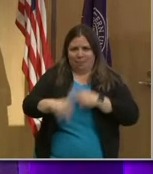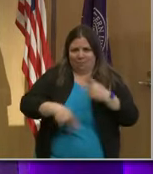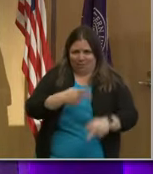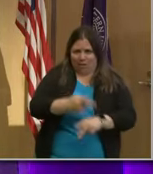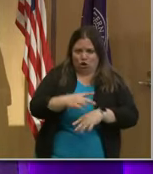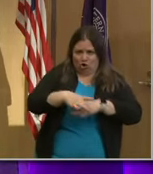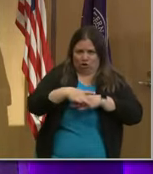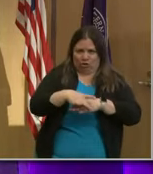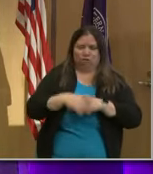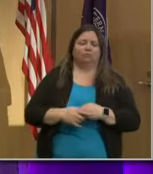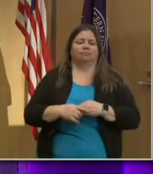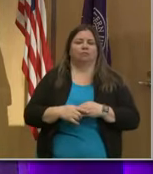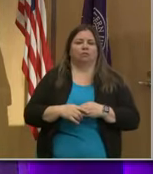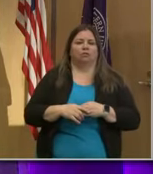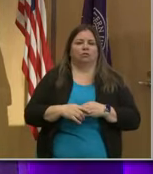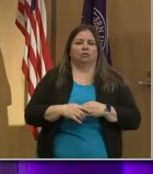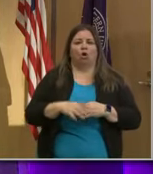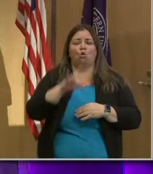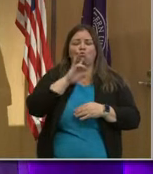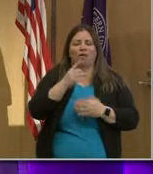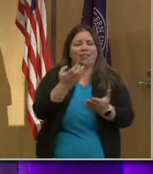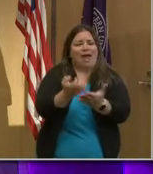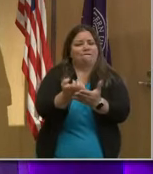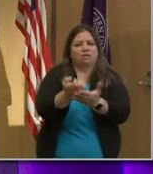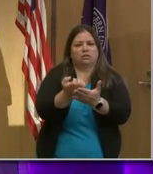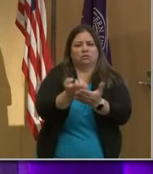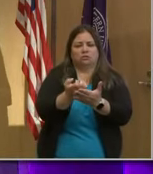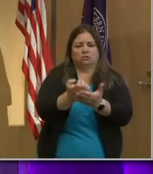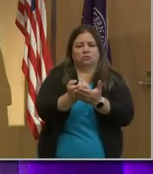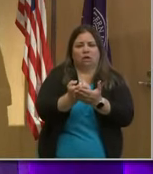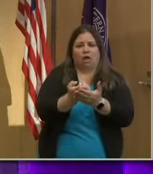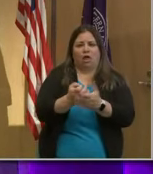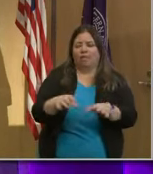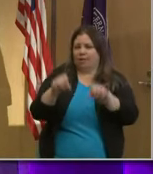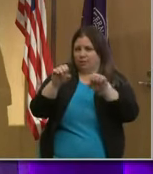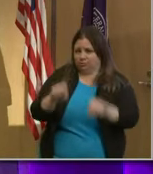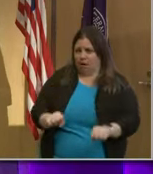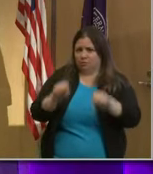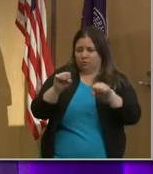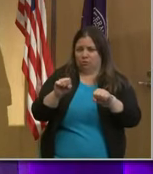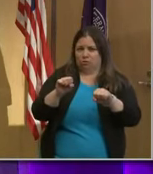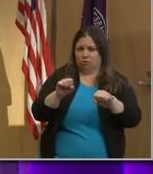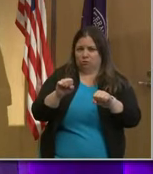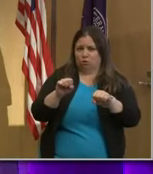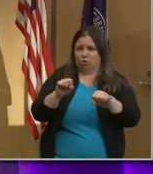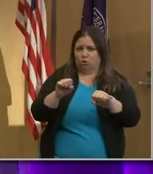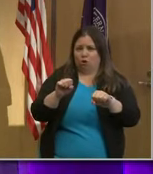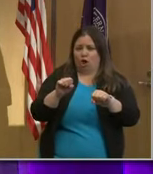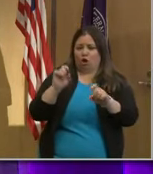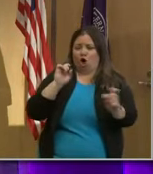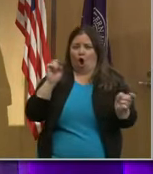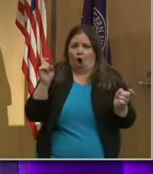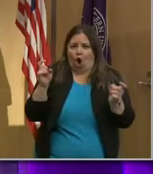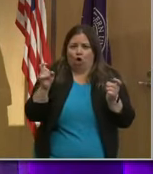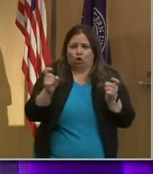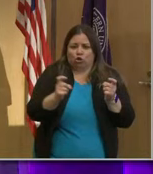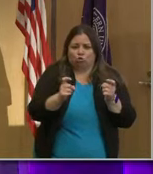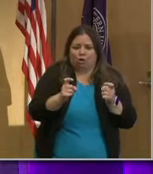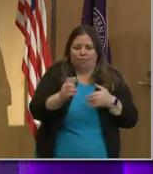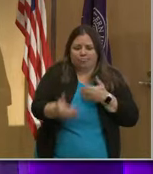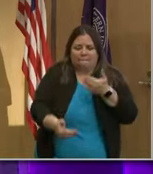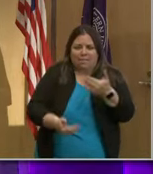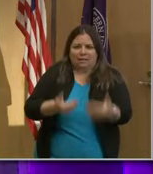I think there's real evidence now that it's possible to actually alter the pace of aging